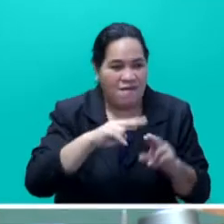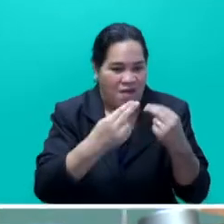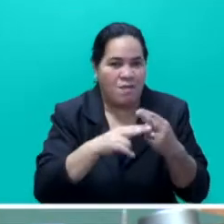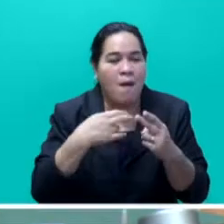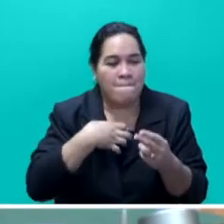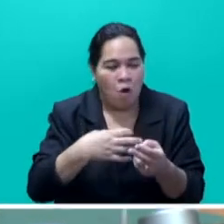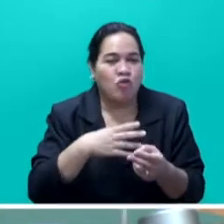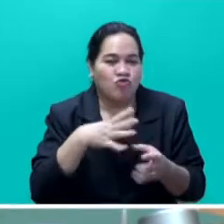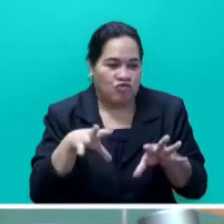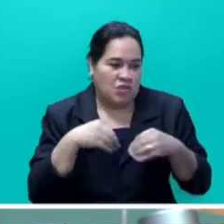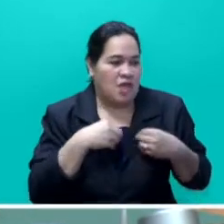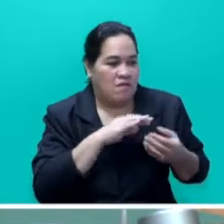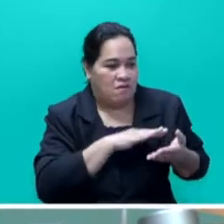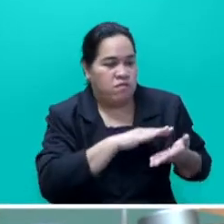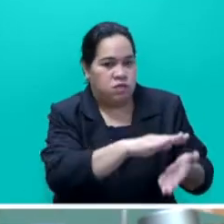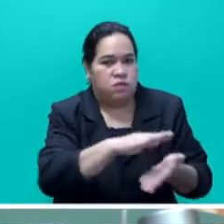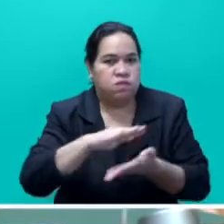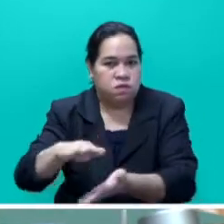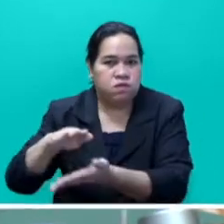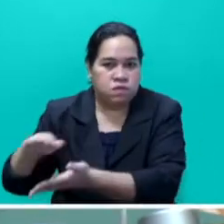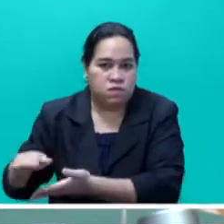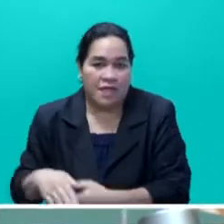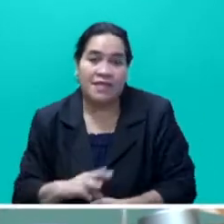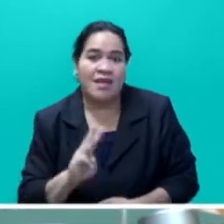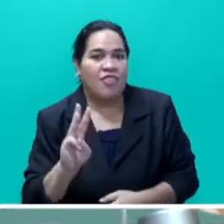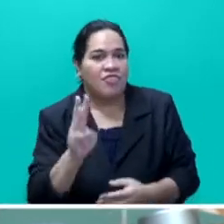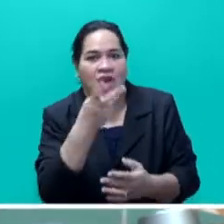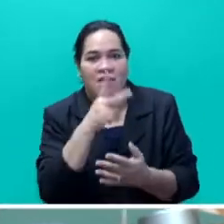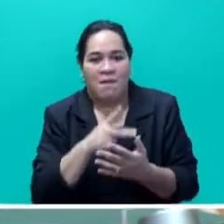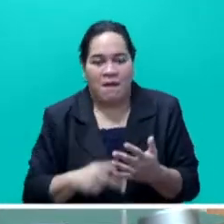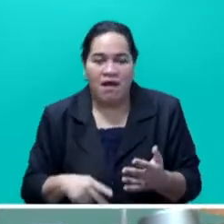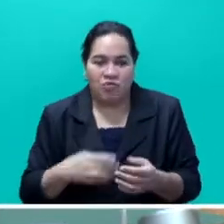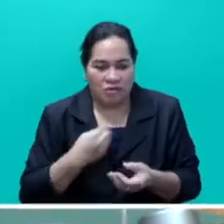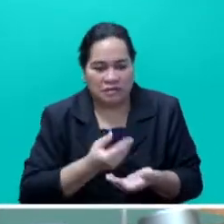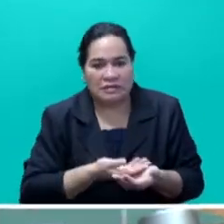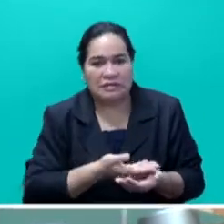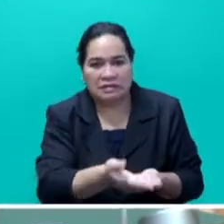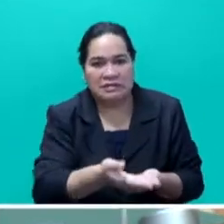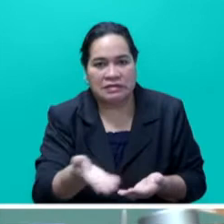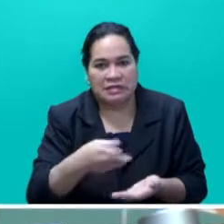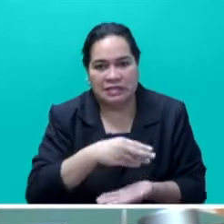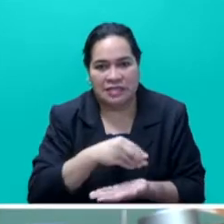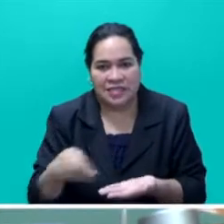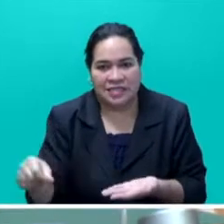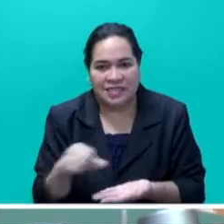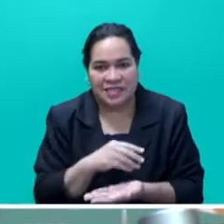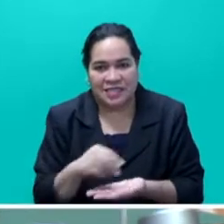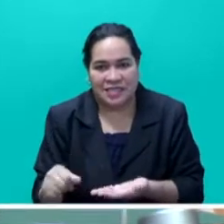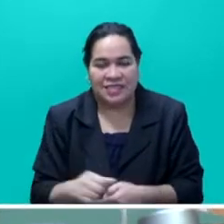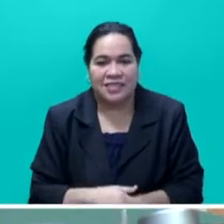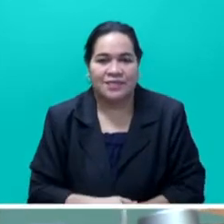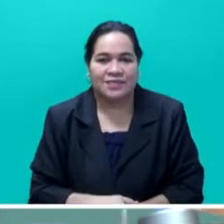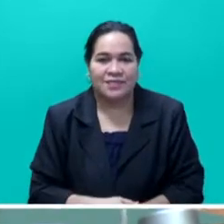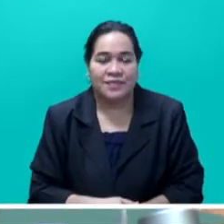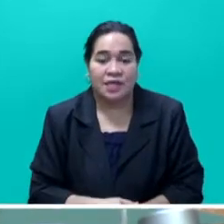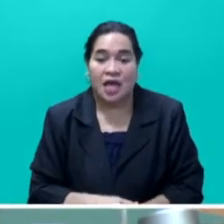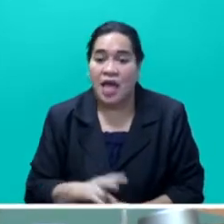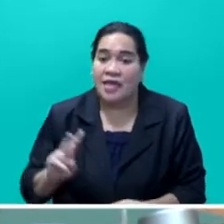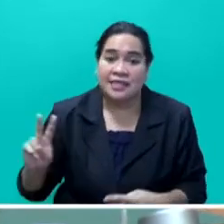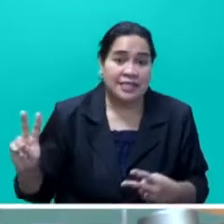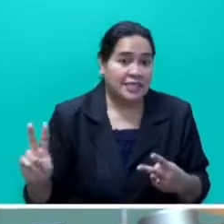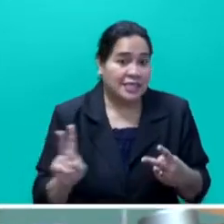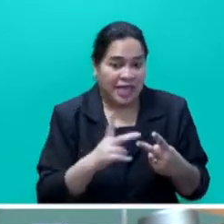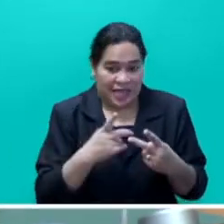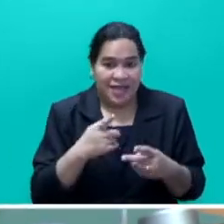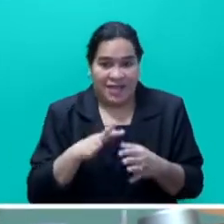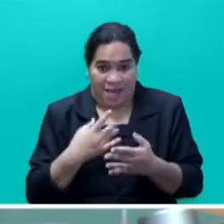and this will be the third phase of this particular program, Mr Speaker Sayer. Mr Speaker Sayer, you may note that in the second round of COVID,